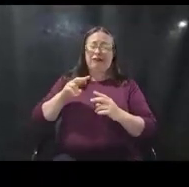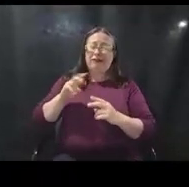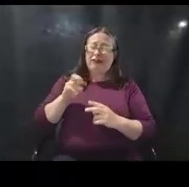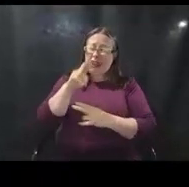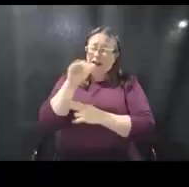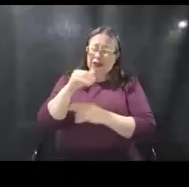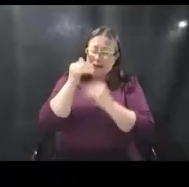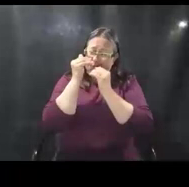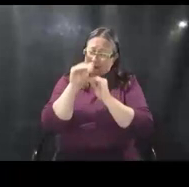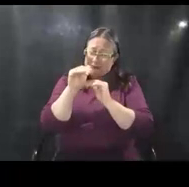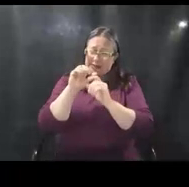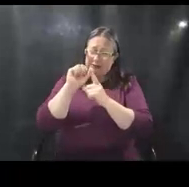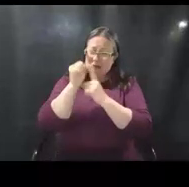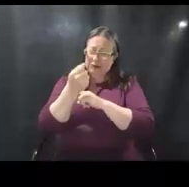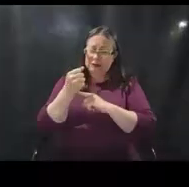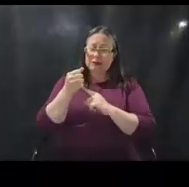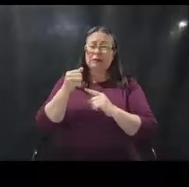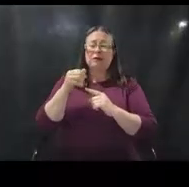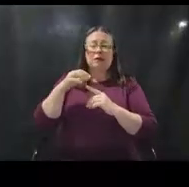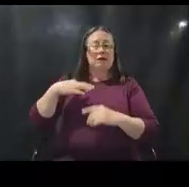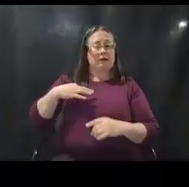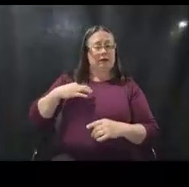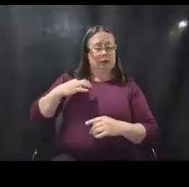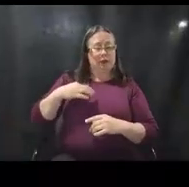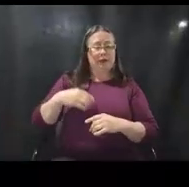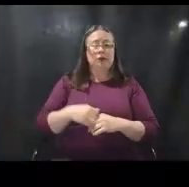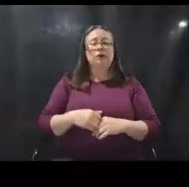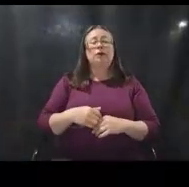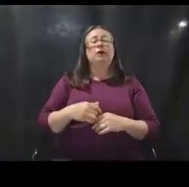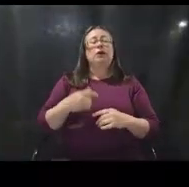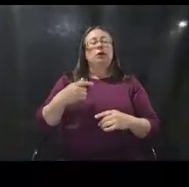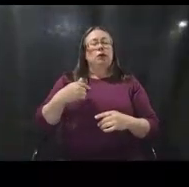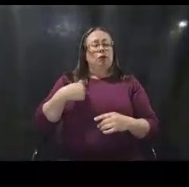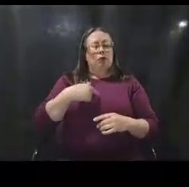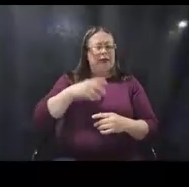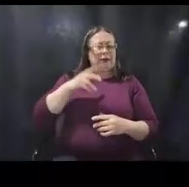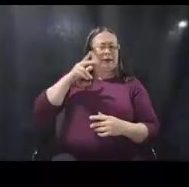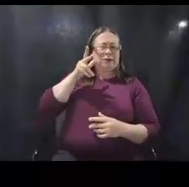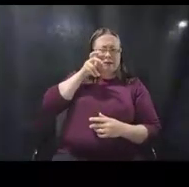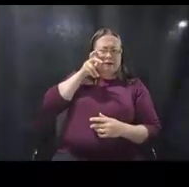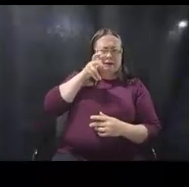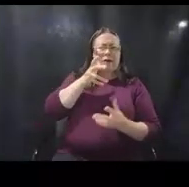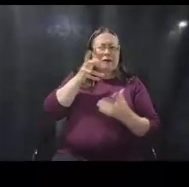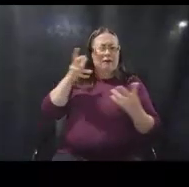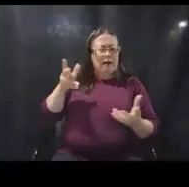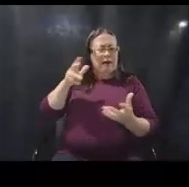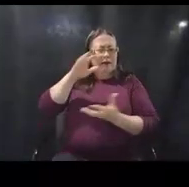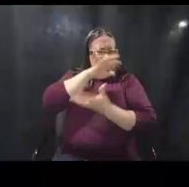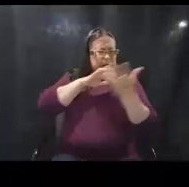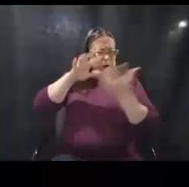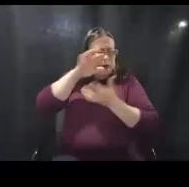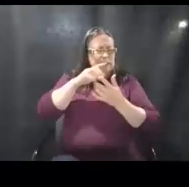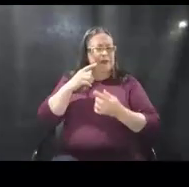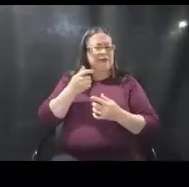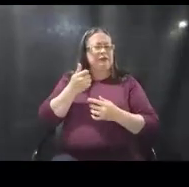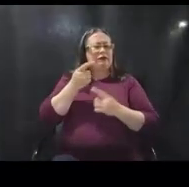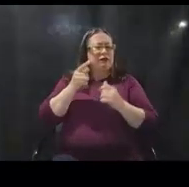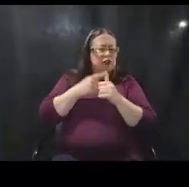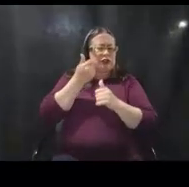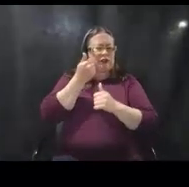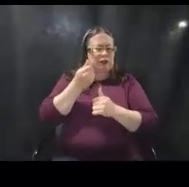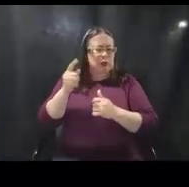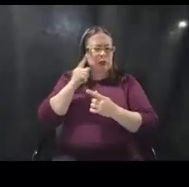limited circumstances. So there was a lot of confusion about that in COVID-19 declarations in the first few months of